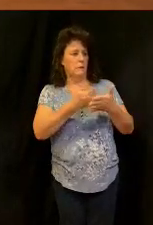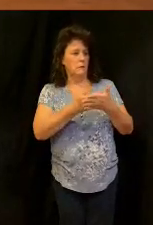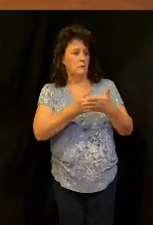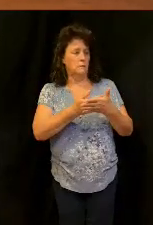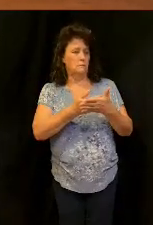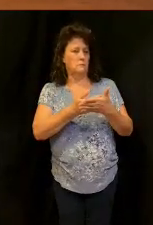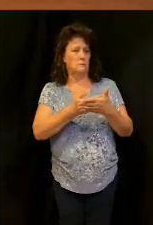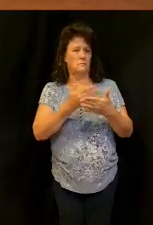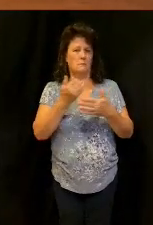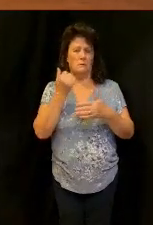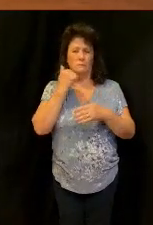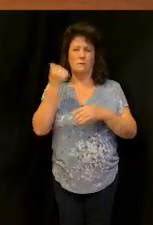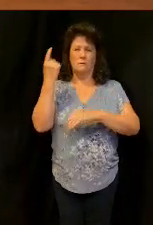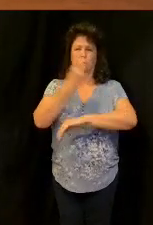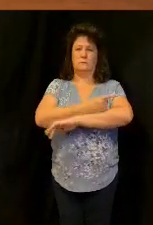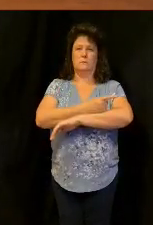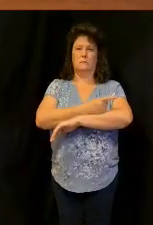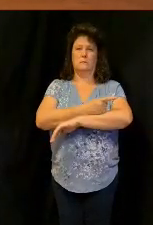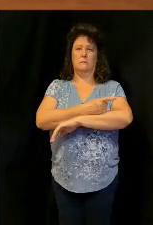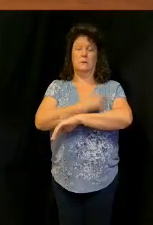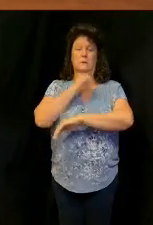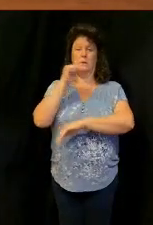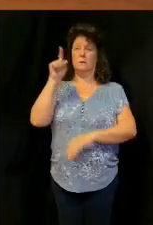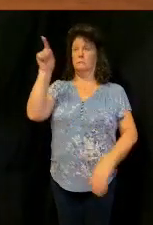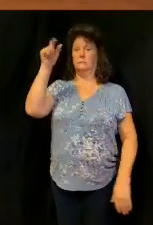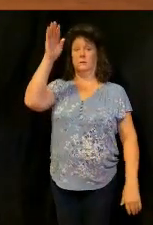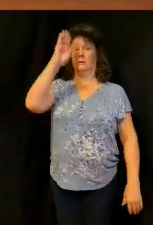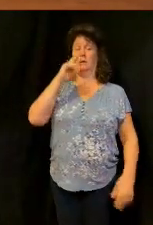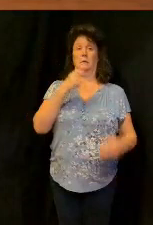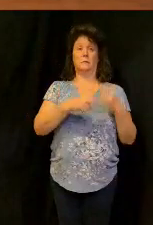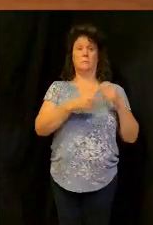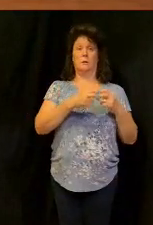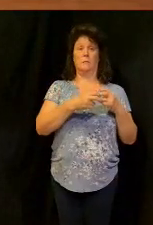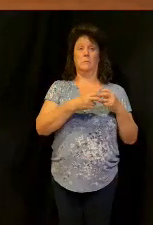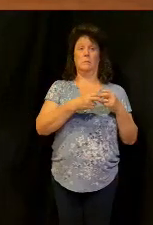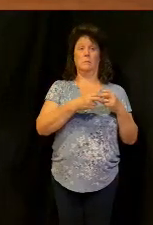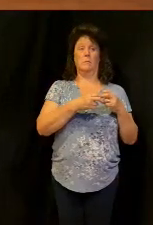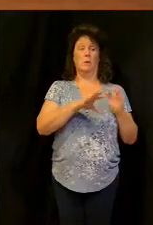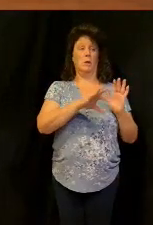and listen many times it's not God it's your own choice